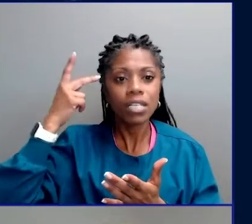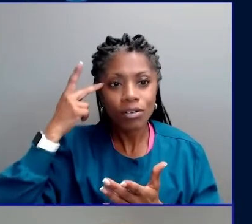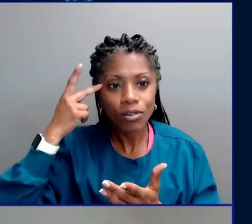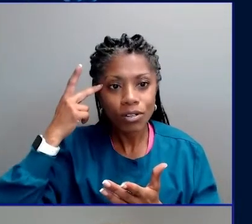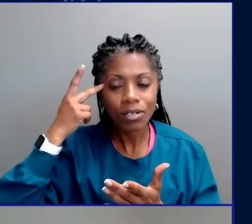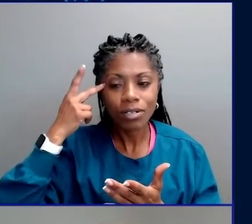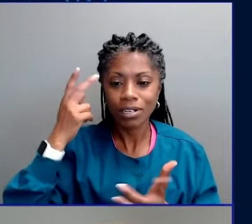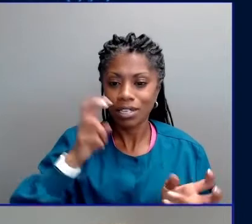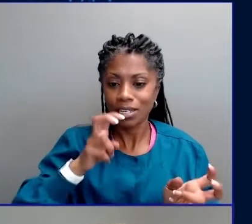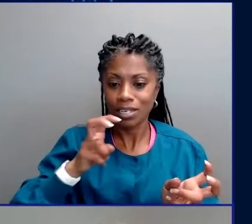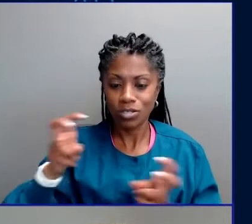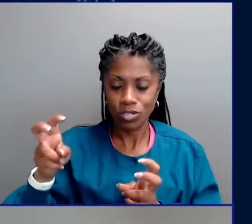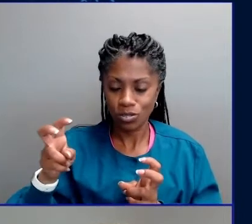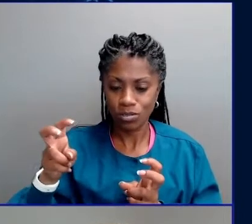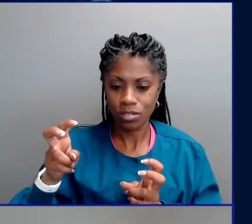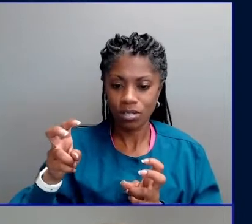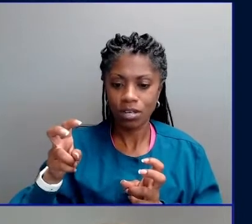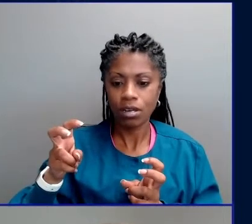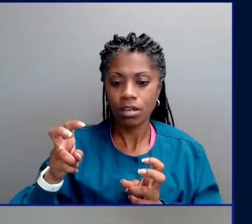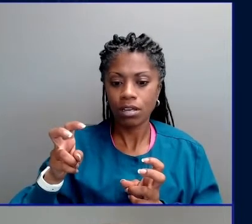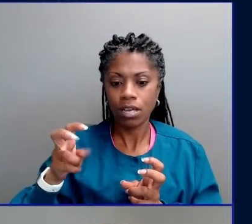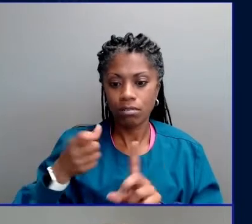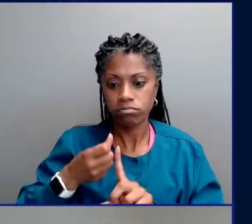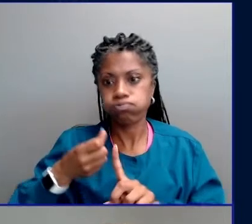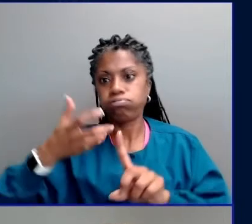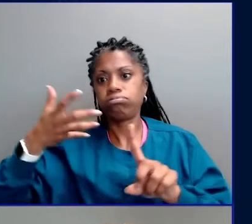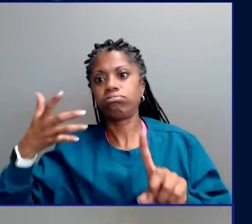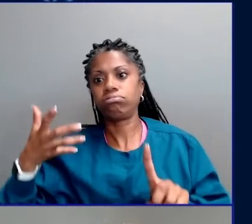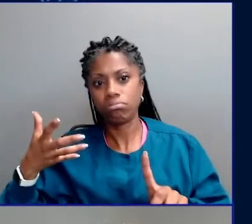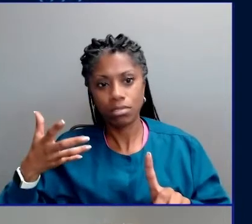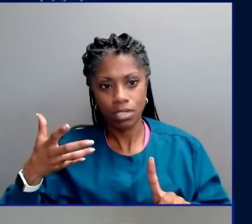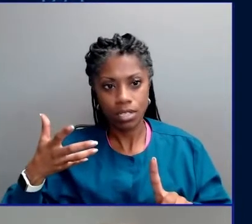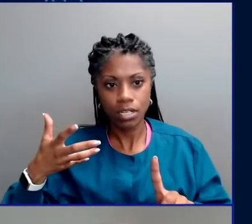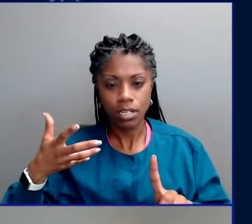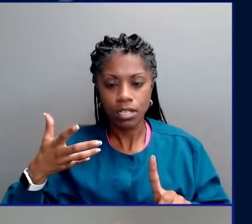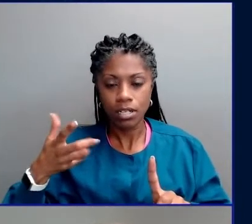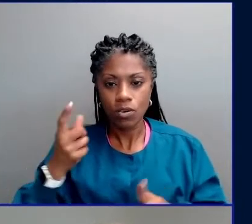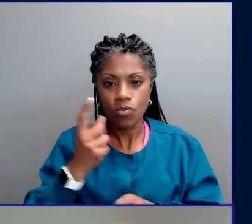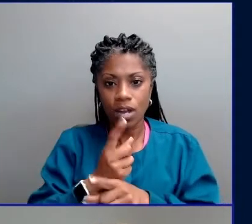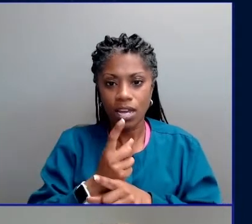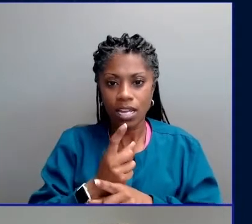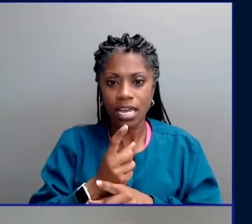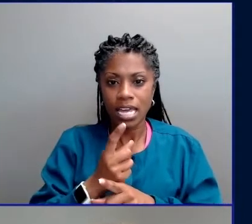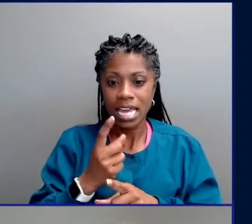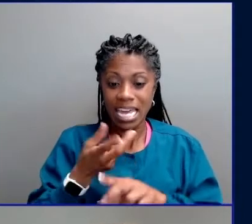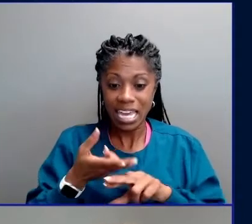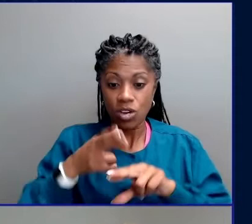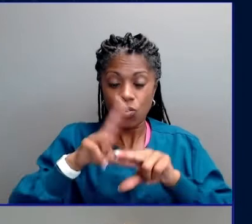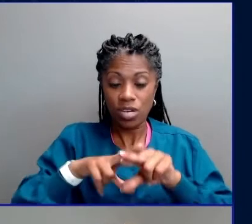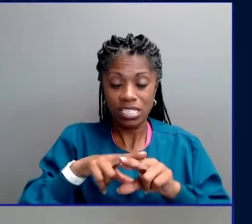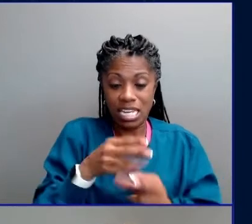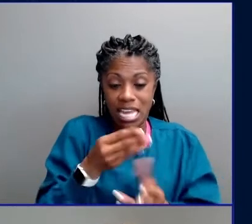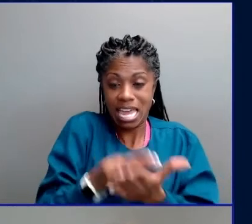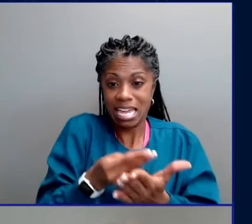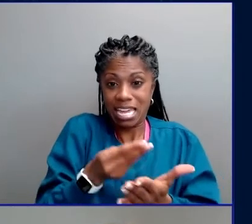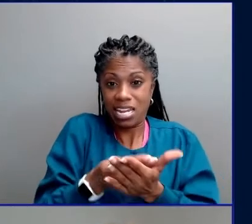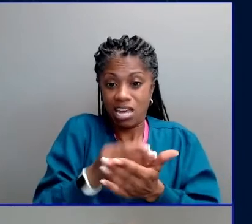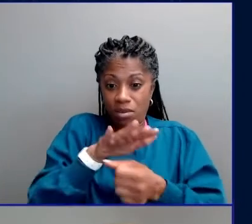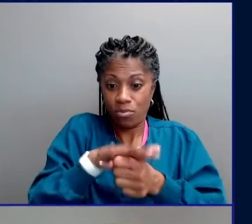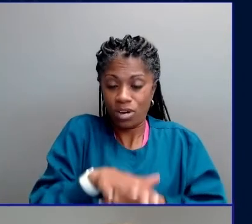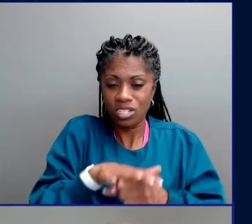Droughts led to crop failures, pushing rural populations into the city, increasing the economic pressure and the civil unrest.